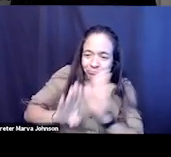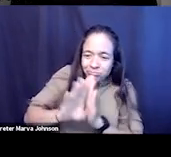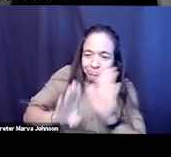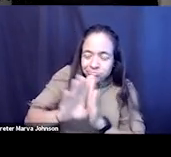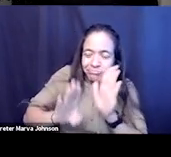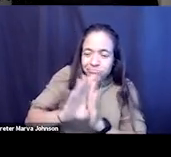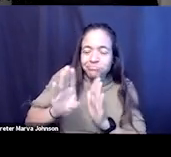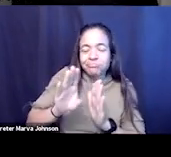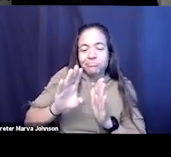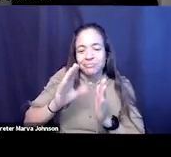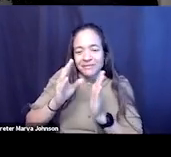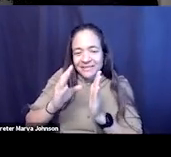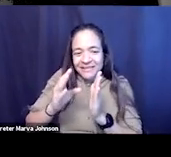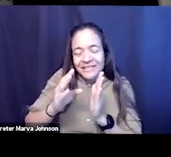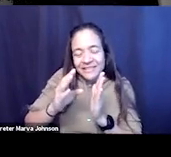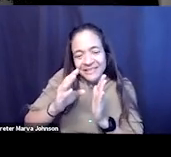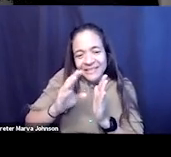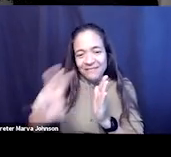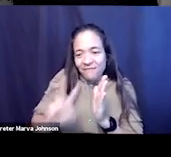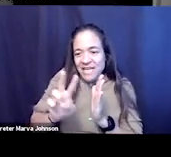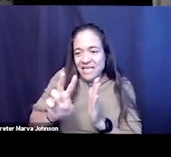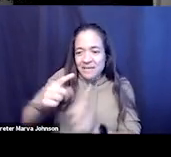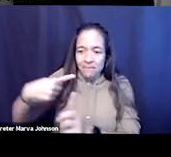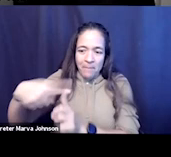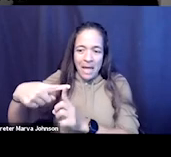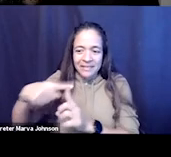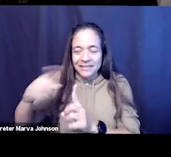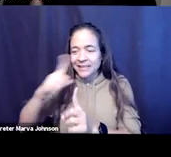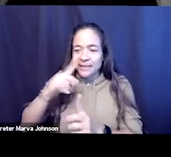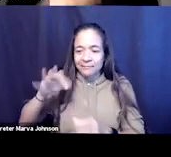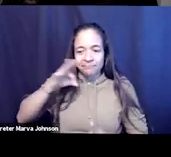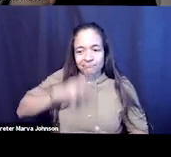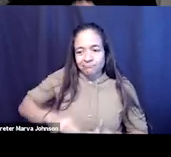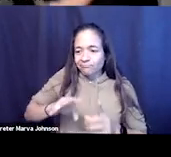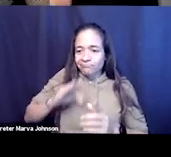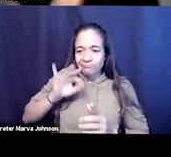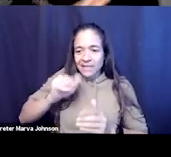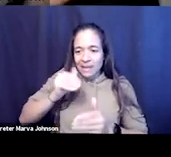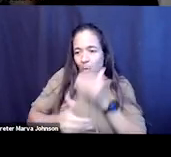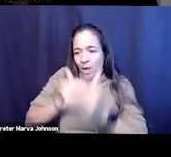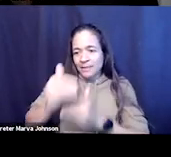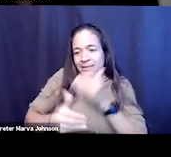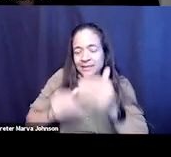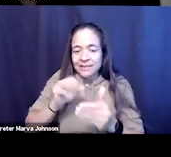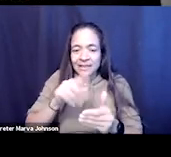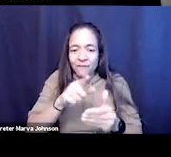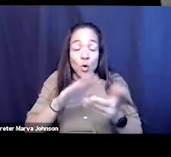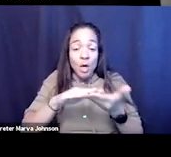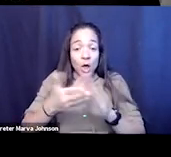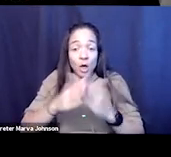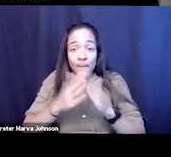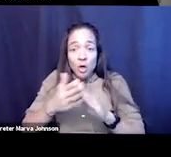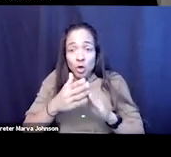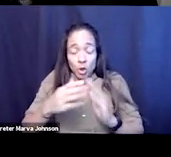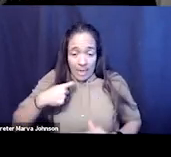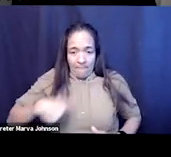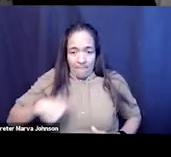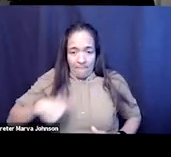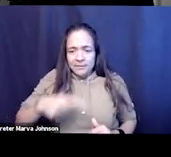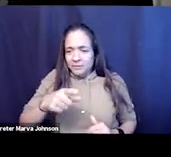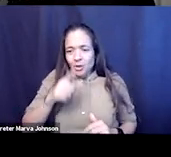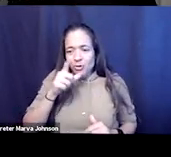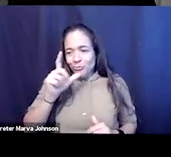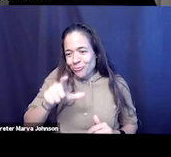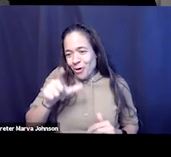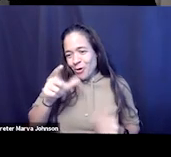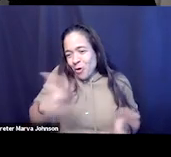uh and and he has been incredibly helpful in that process if you've been working with where you are a community ambassador he doesn't need much of a an invitation to